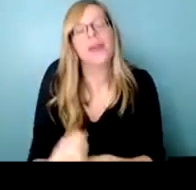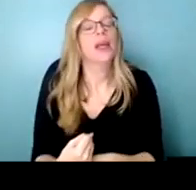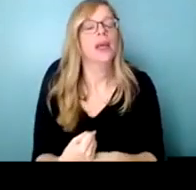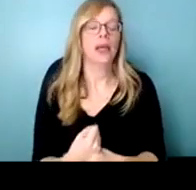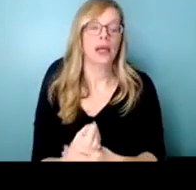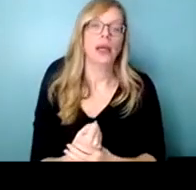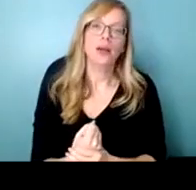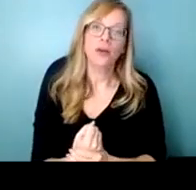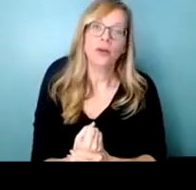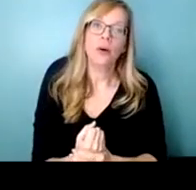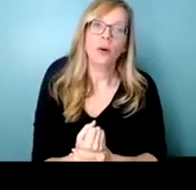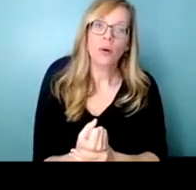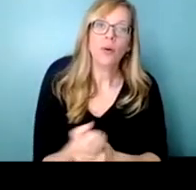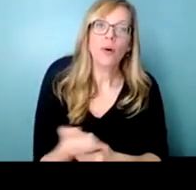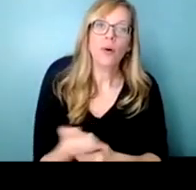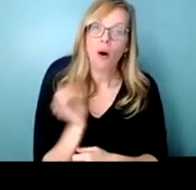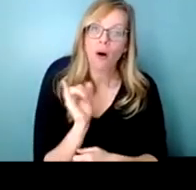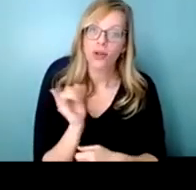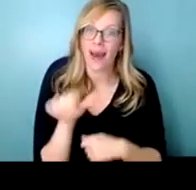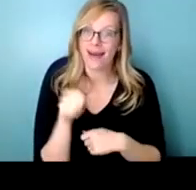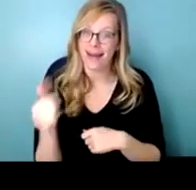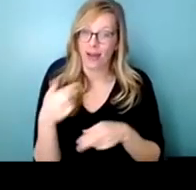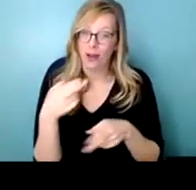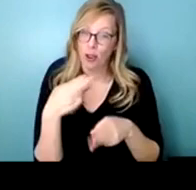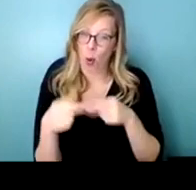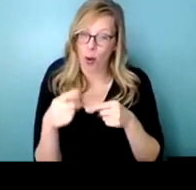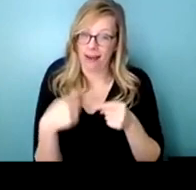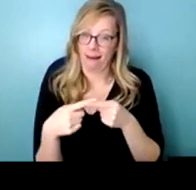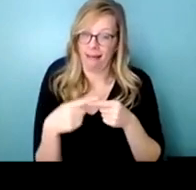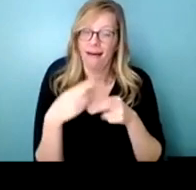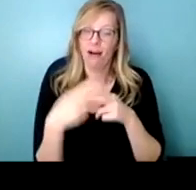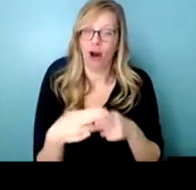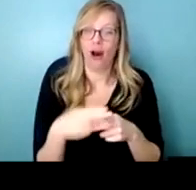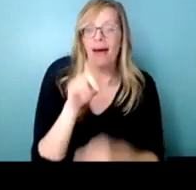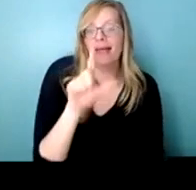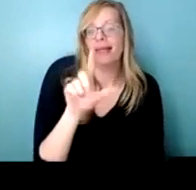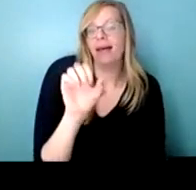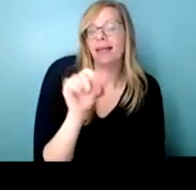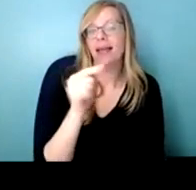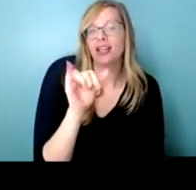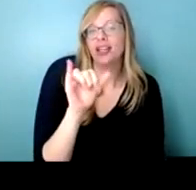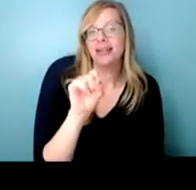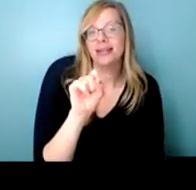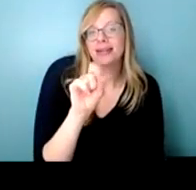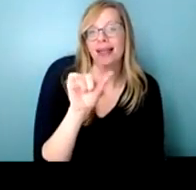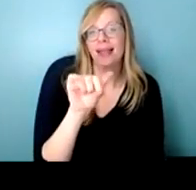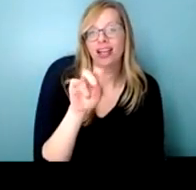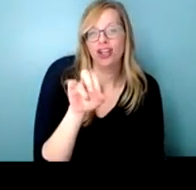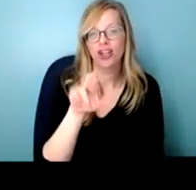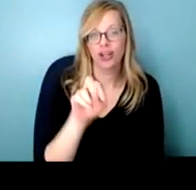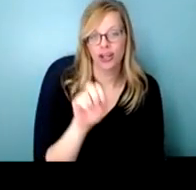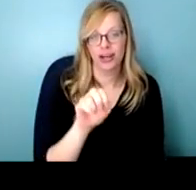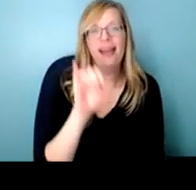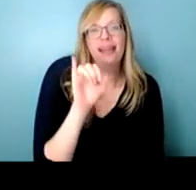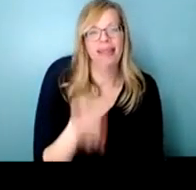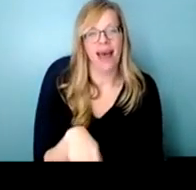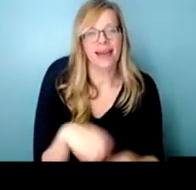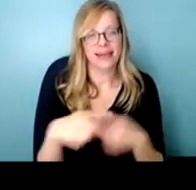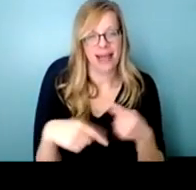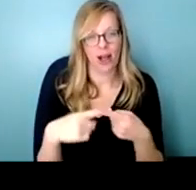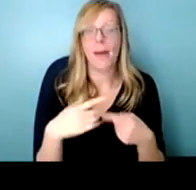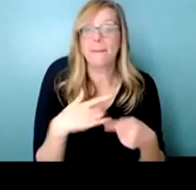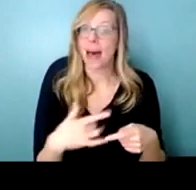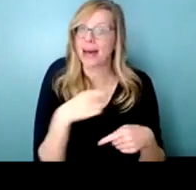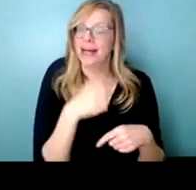an even shorter cycle is the legislative cycle so um the legislature usually sits um